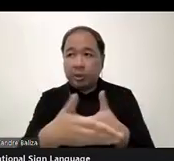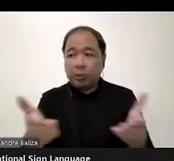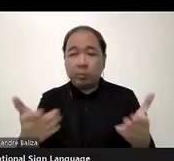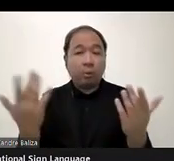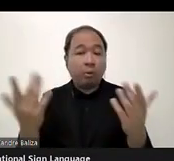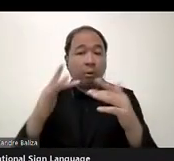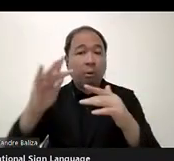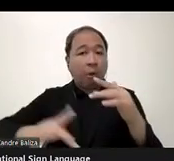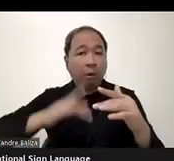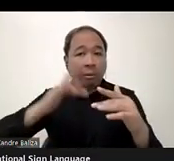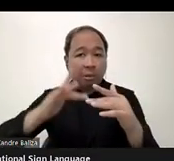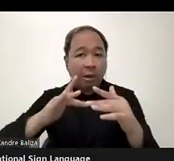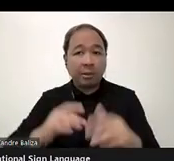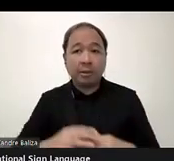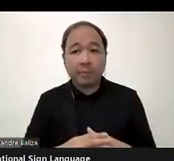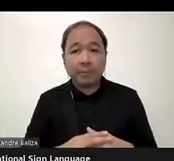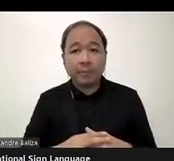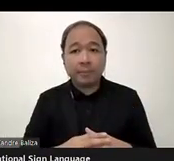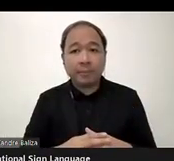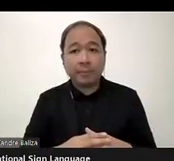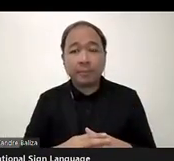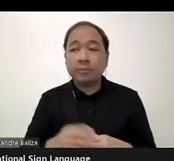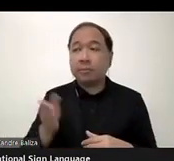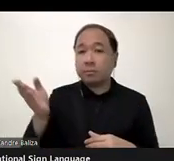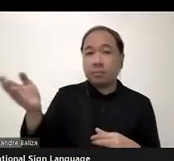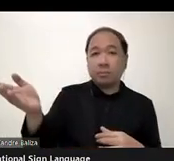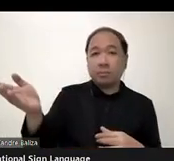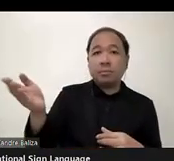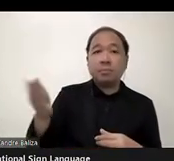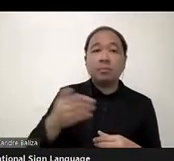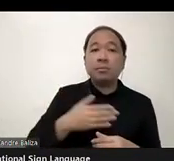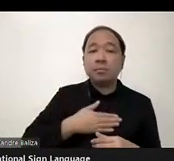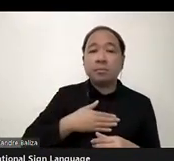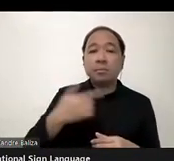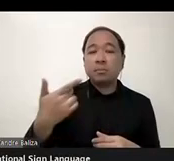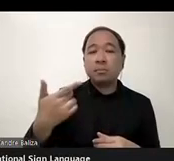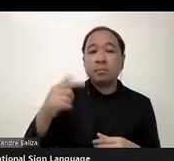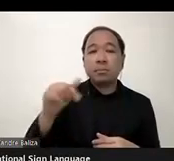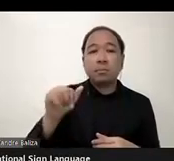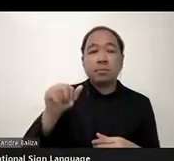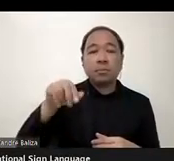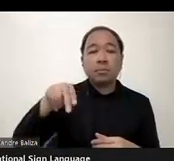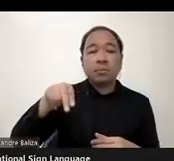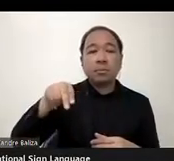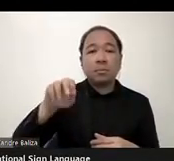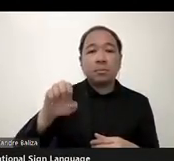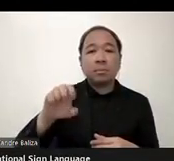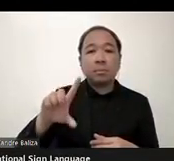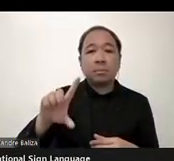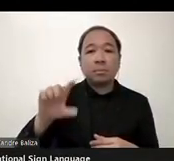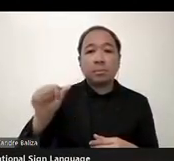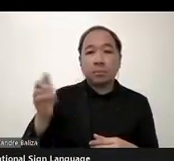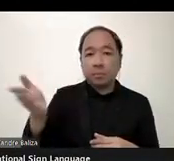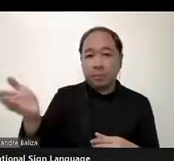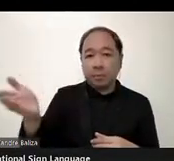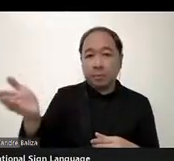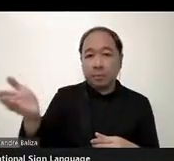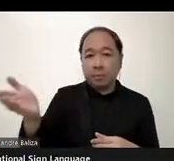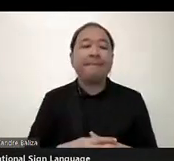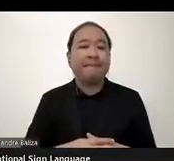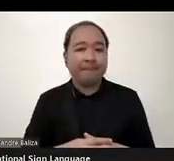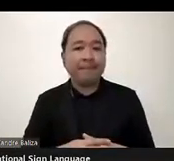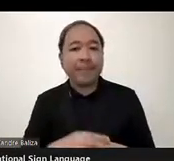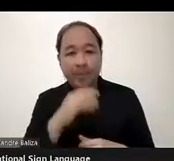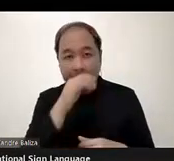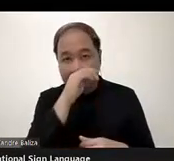Gunala. Gunala. Oh, please go ahead, Gunala. Thank you very much, Dr. Shabir. It's Gunala Asprink, uh,